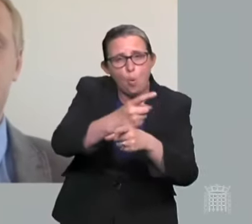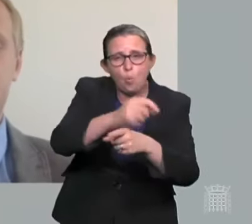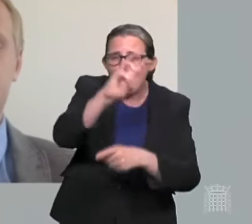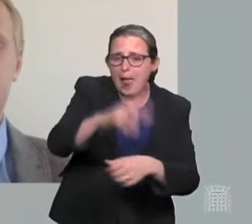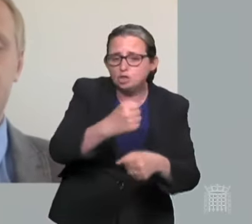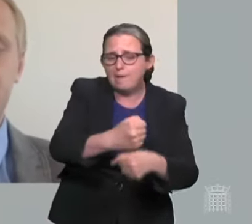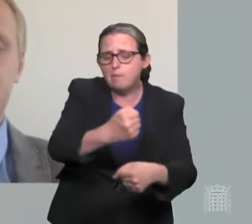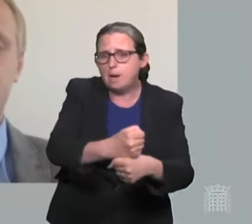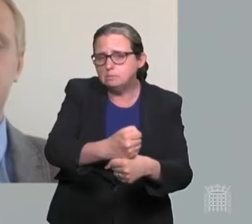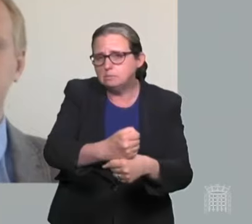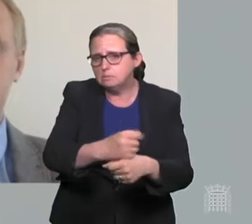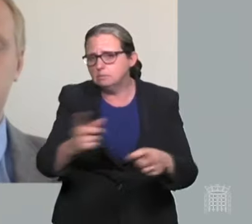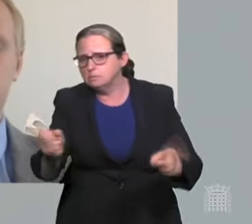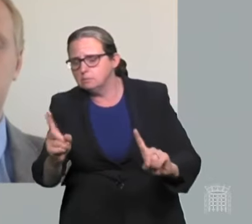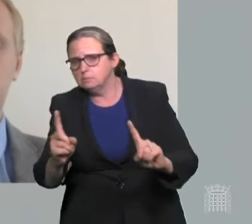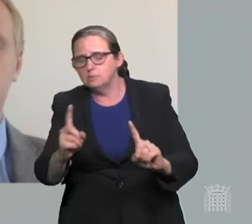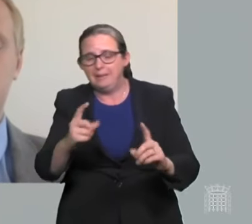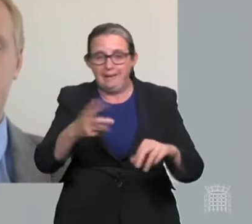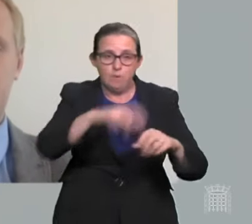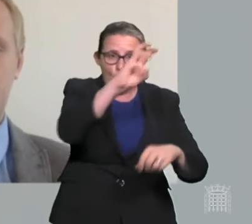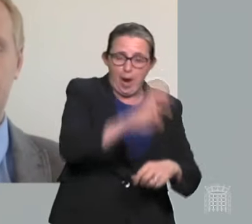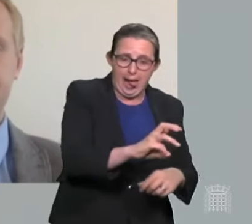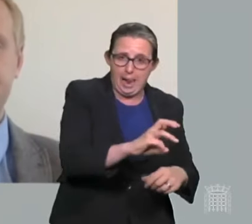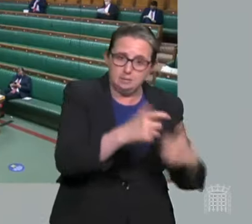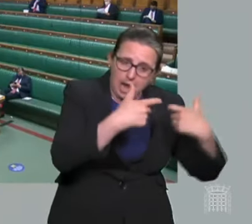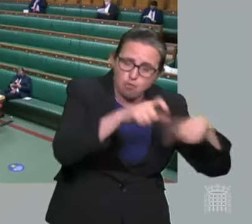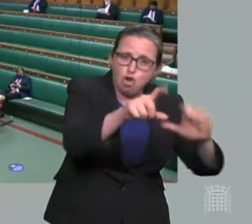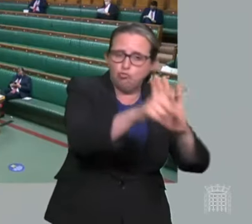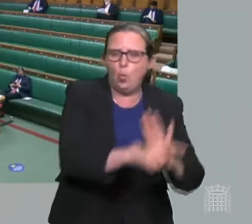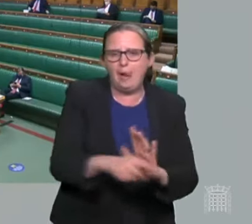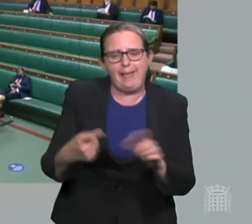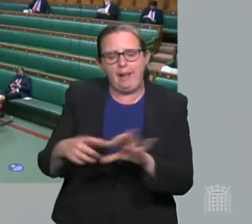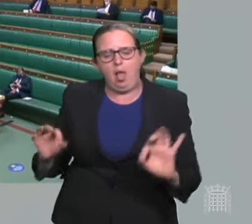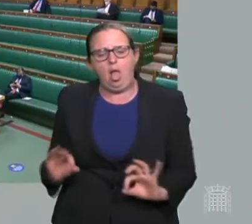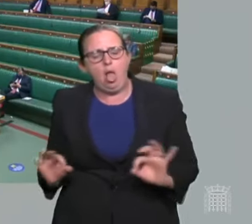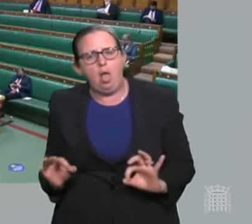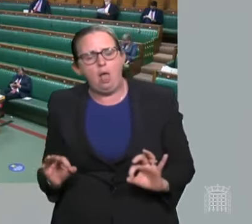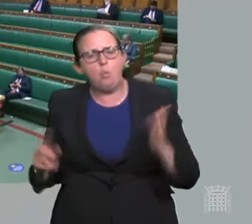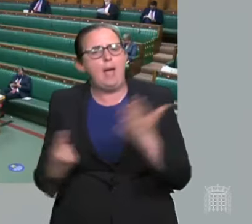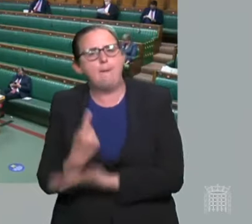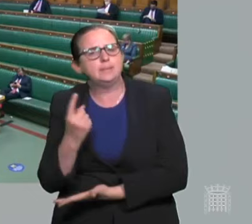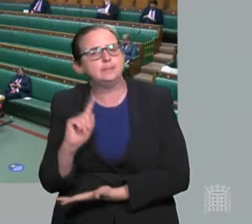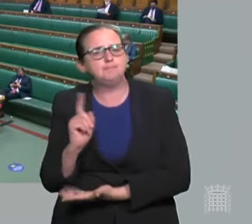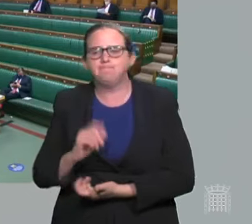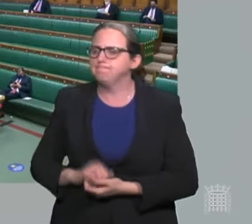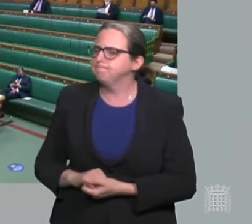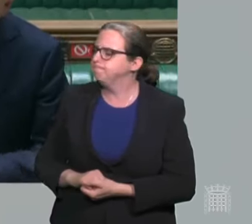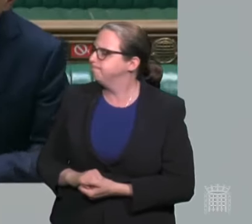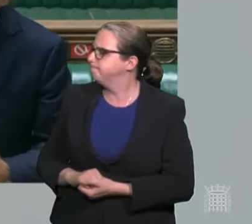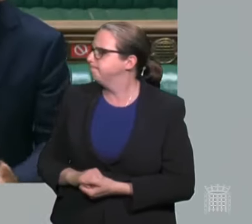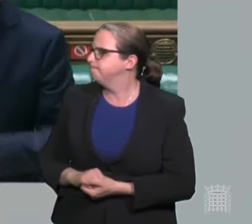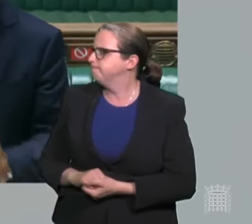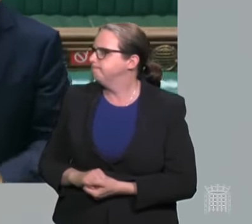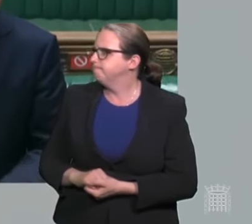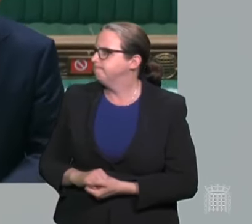regarding the status of restrictions on cross-border rail travel? I will wait. Madam Deputy Speaker, the Honourable